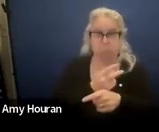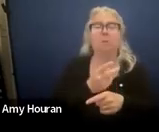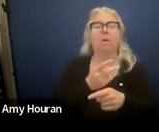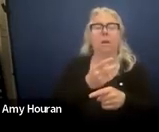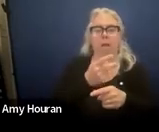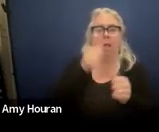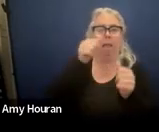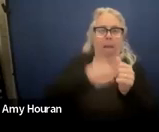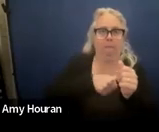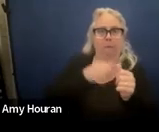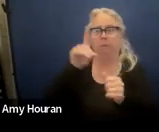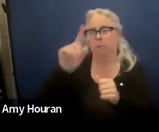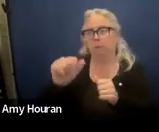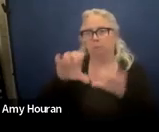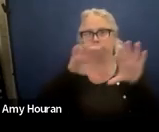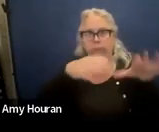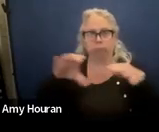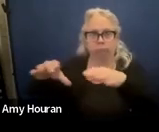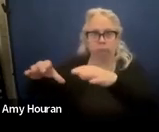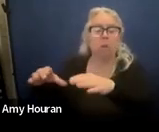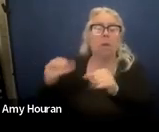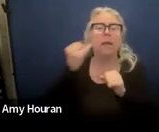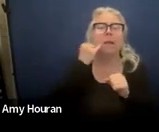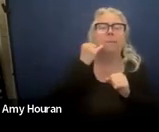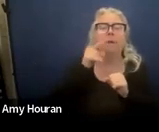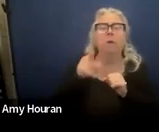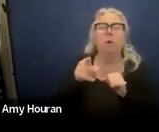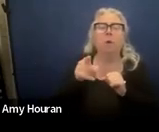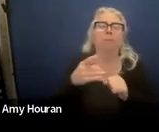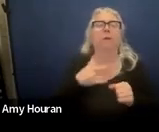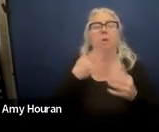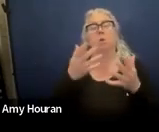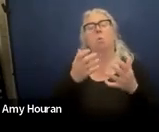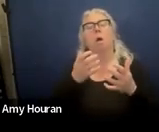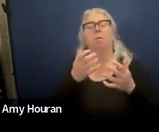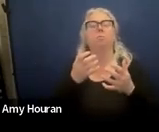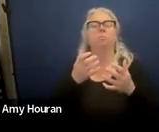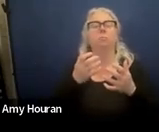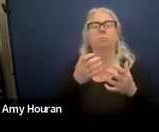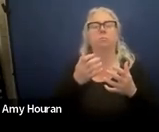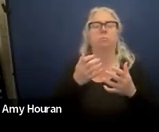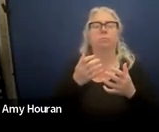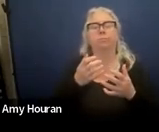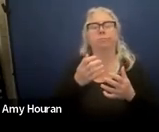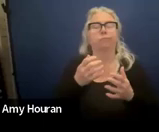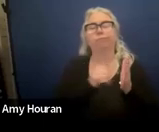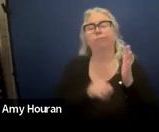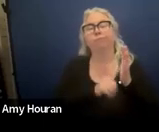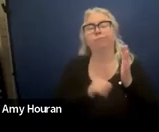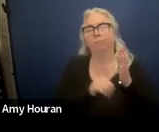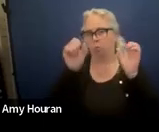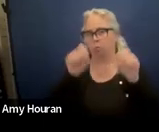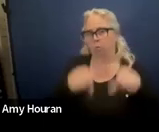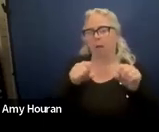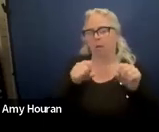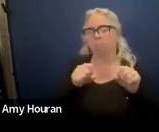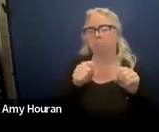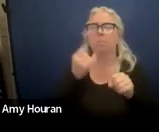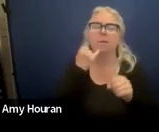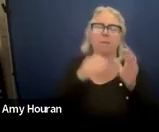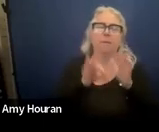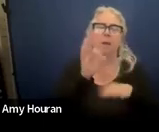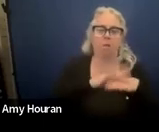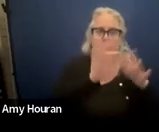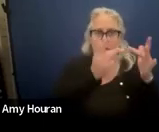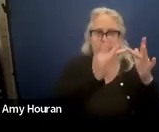disability categories um so if you ever feel like you want to just get out user and look that up it's searchable if you find it on our